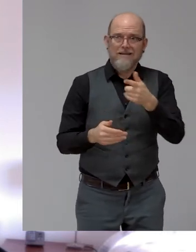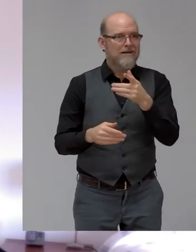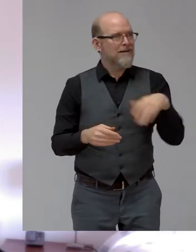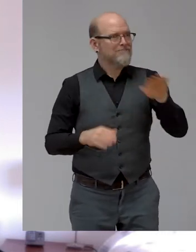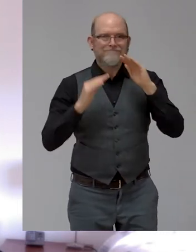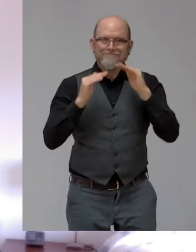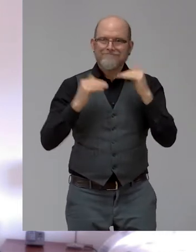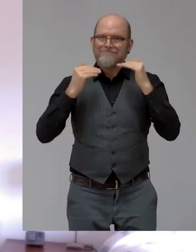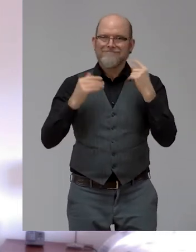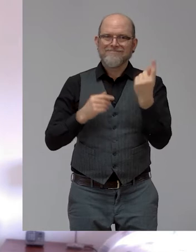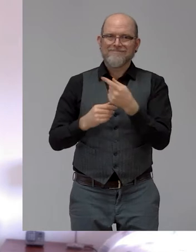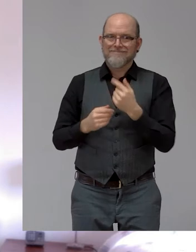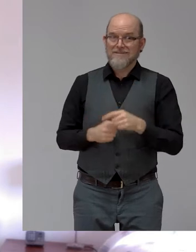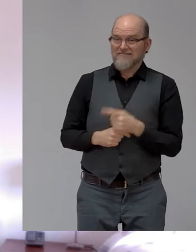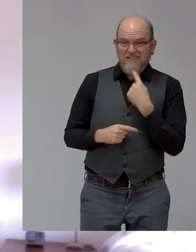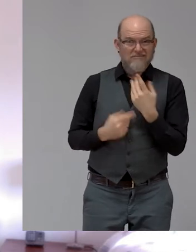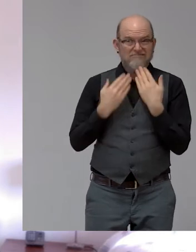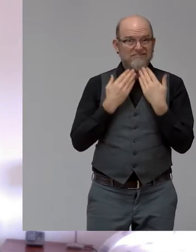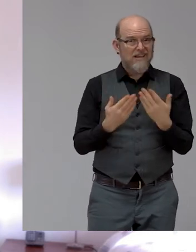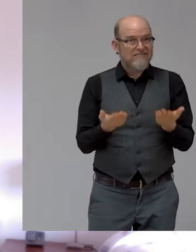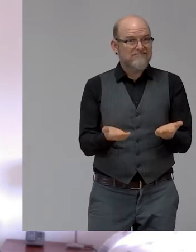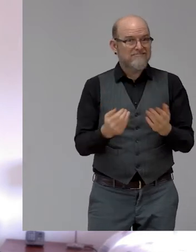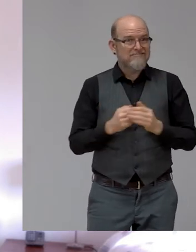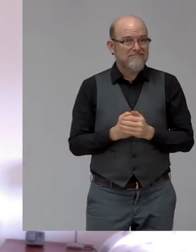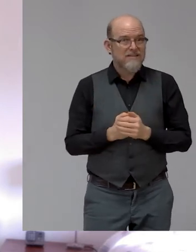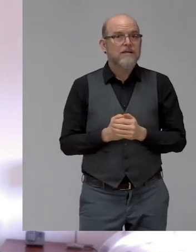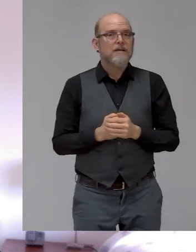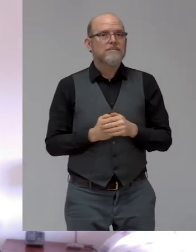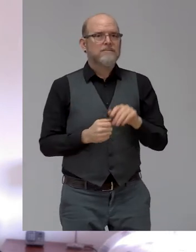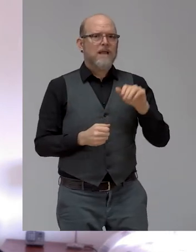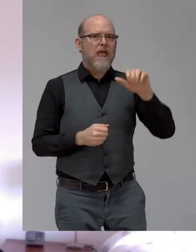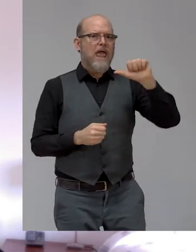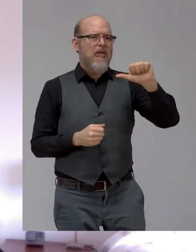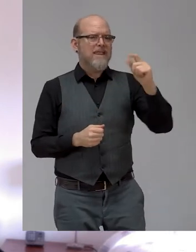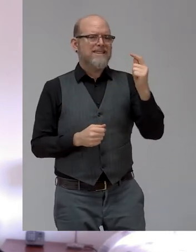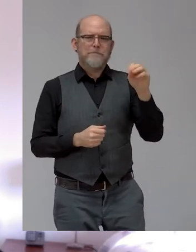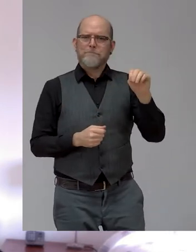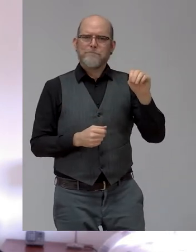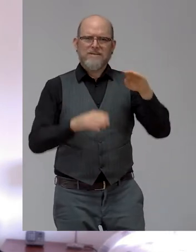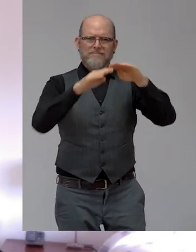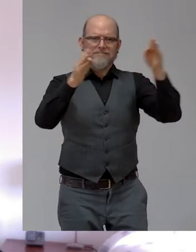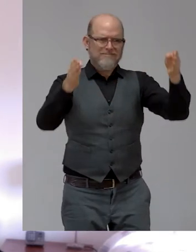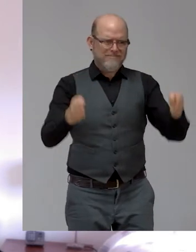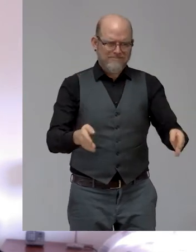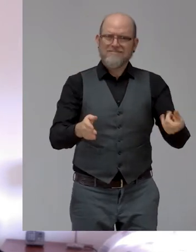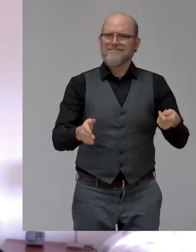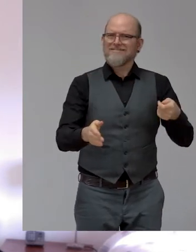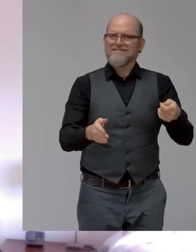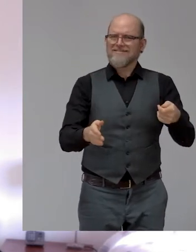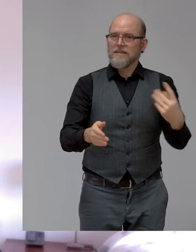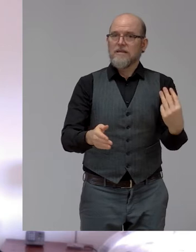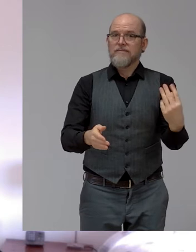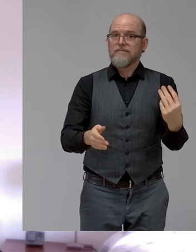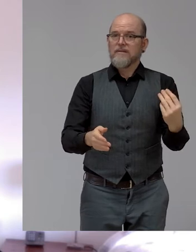right? Ditto, you know, talking ATMs, right? There's, you know, so many such things which are